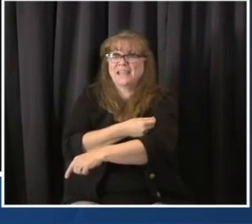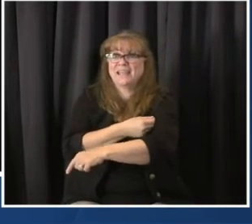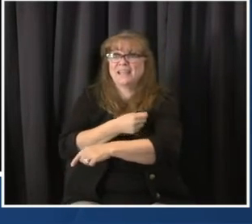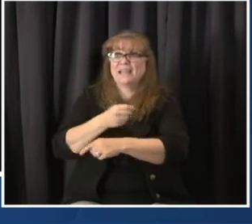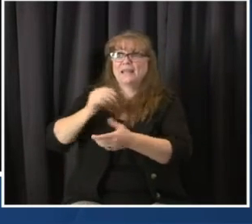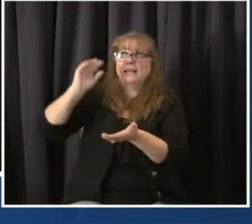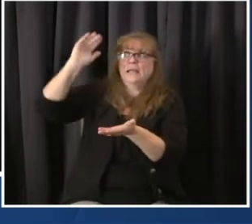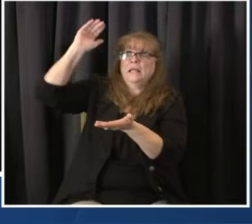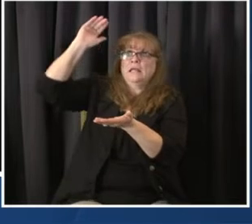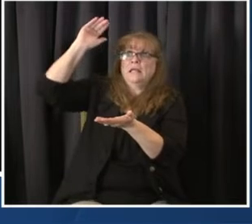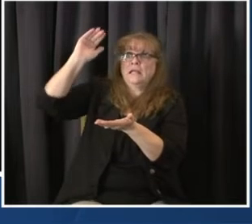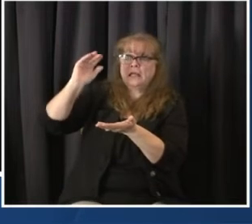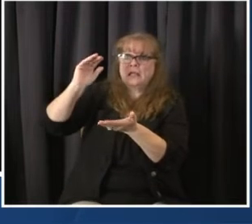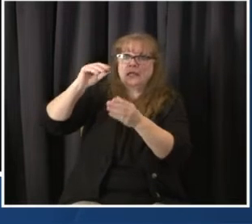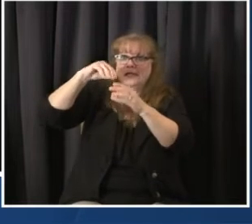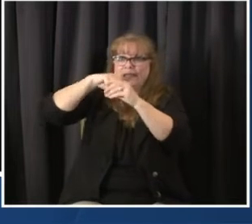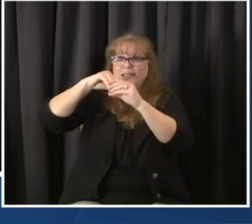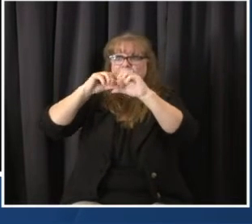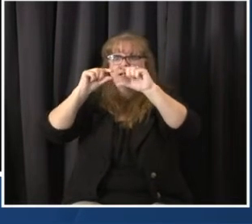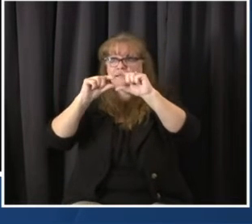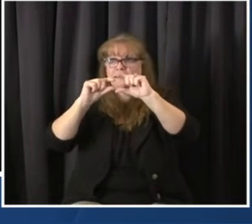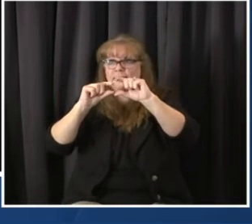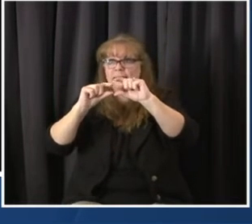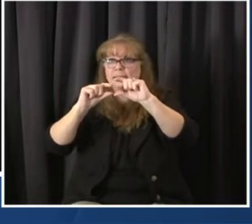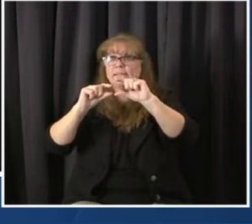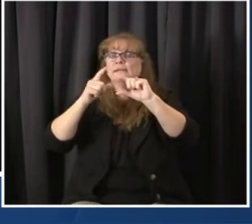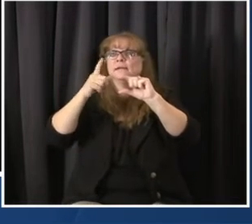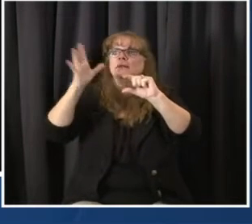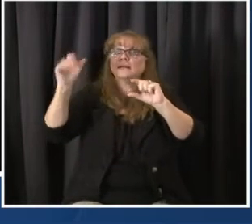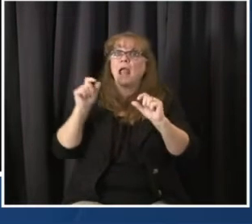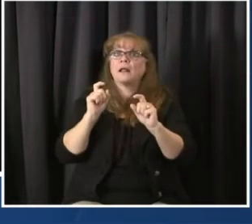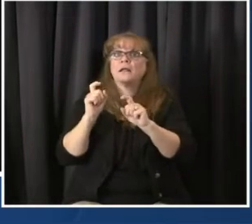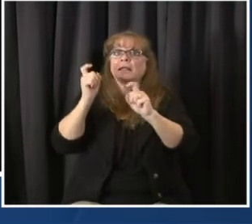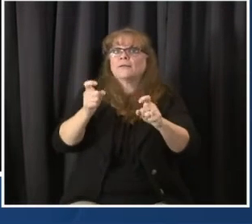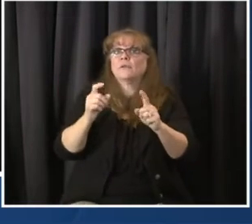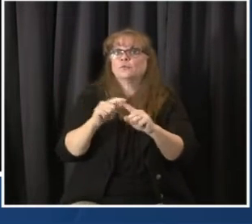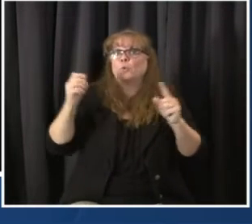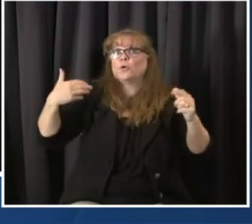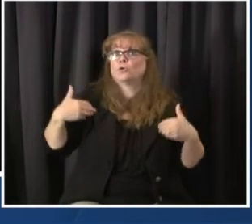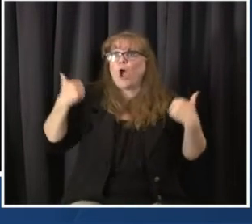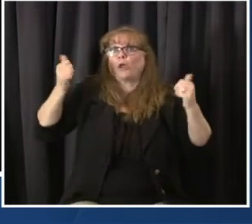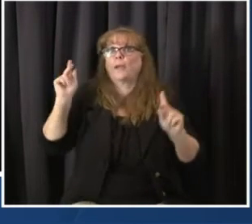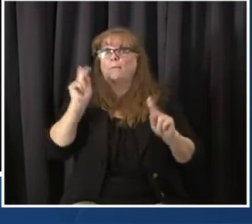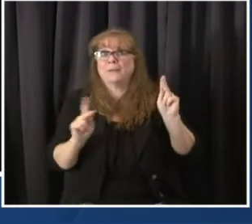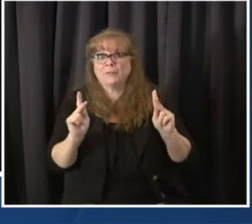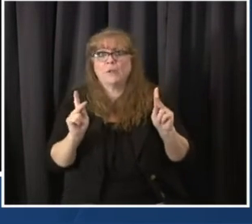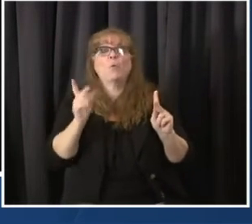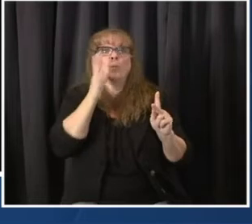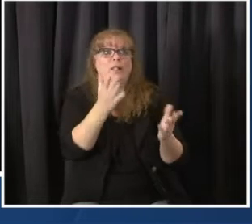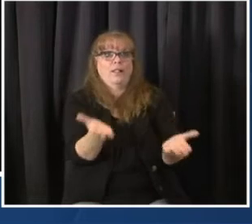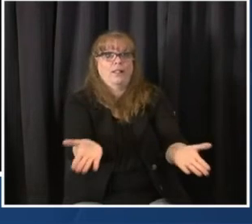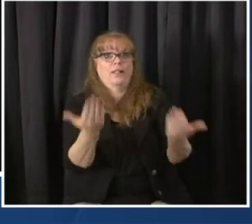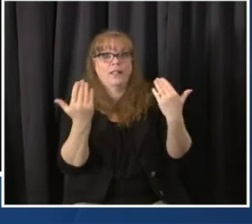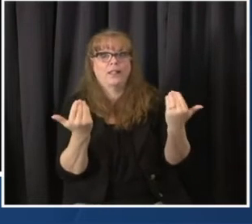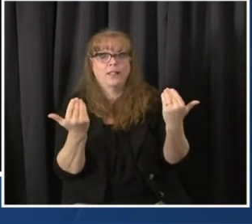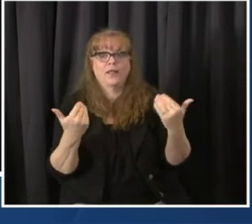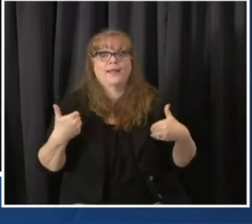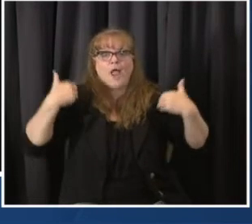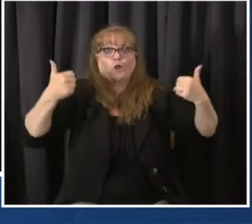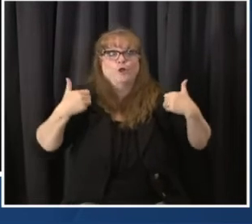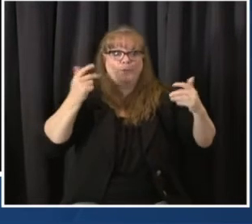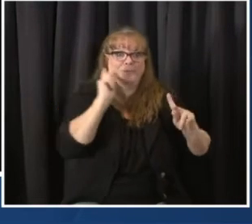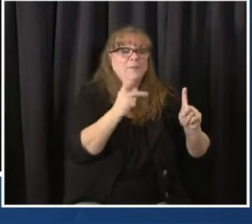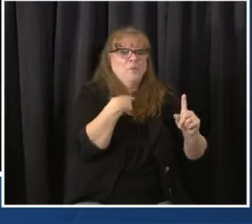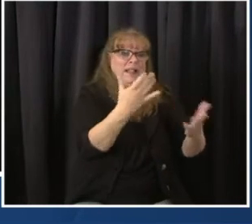increase the Moderna dosage. And finally, there's been discussion earlier this morning. broke that the Biden administration plans on releasing